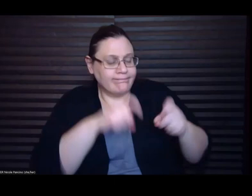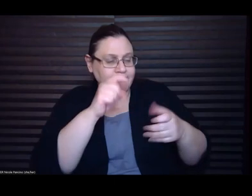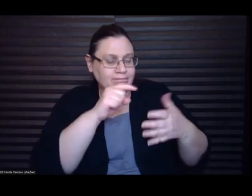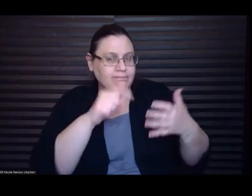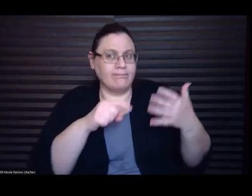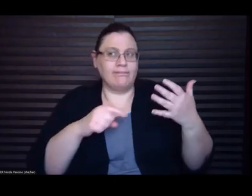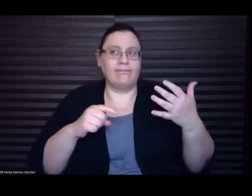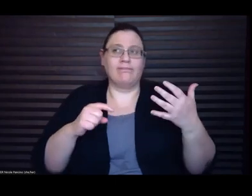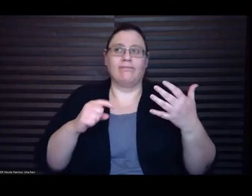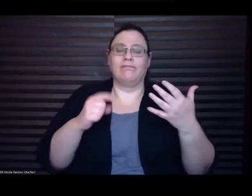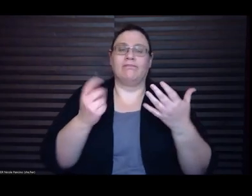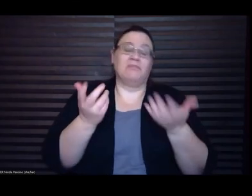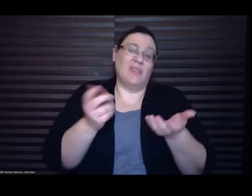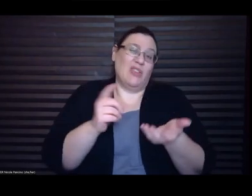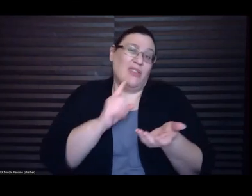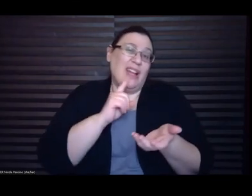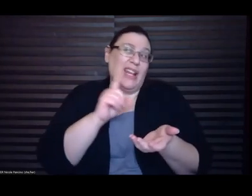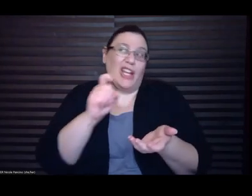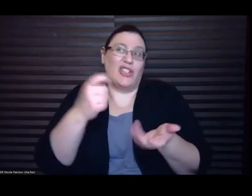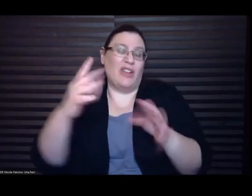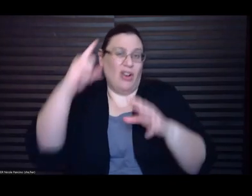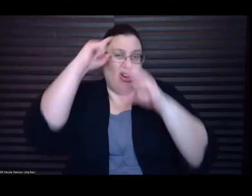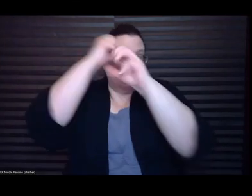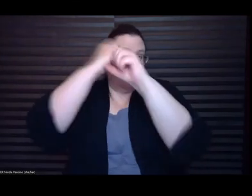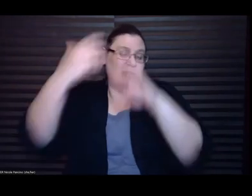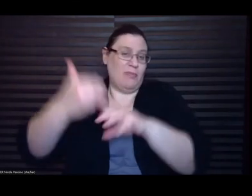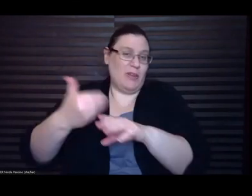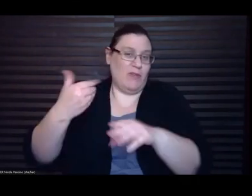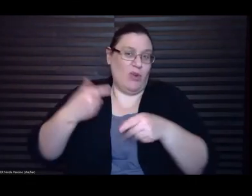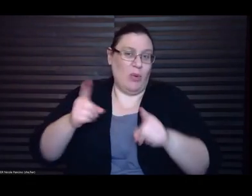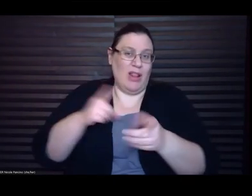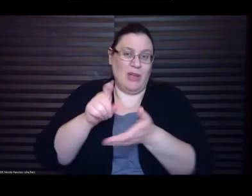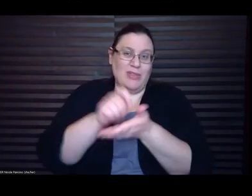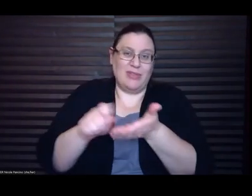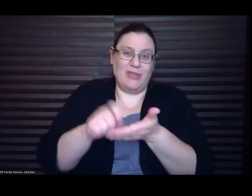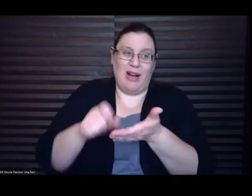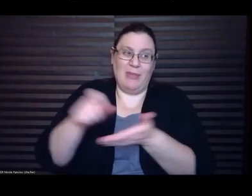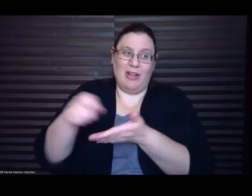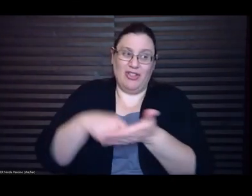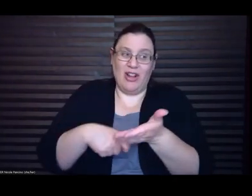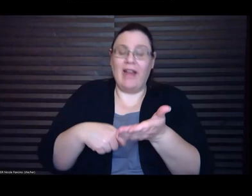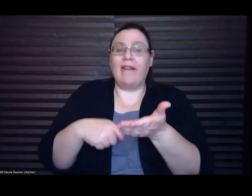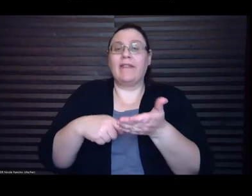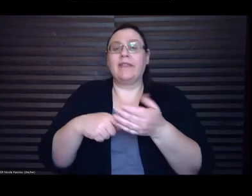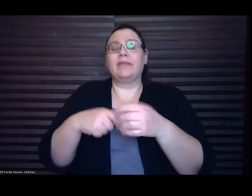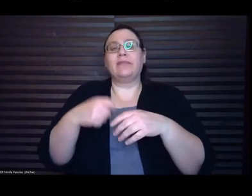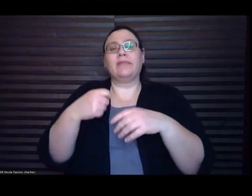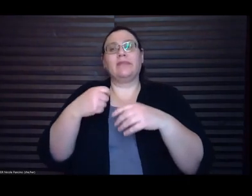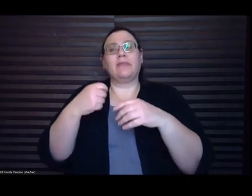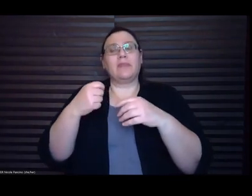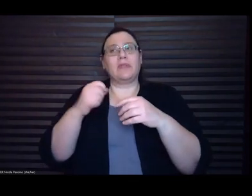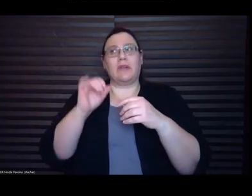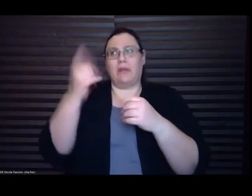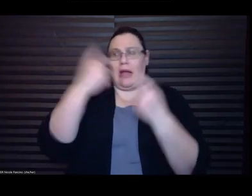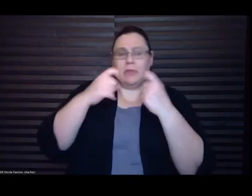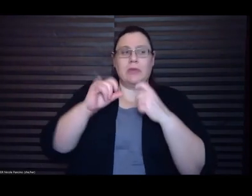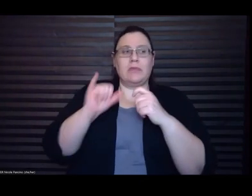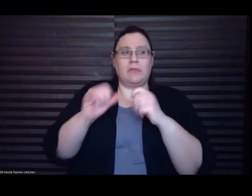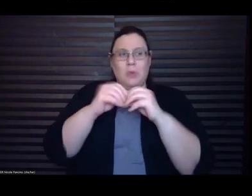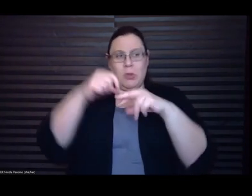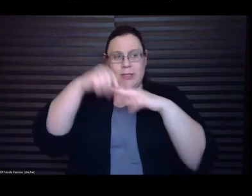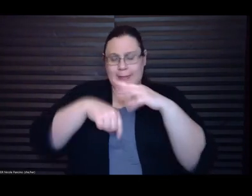my draft, but that I thought about more deeply and kind of forced me to start over.